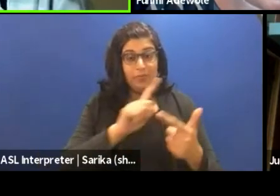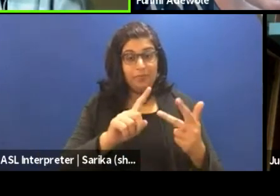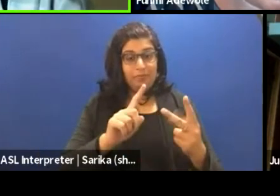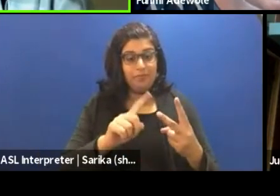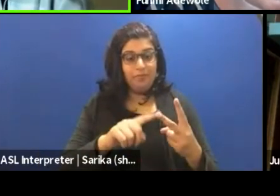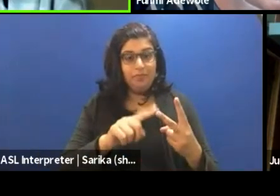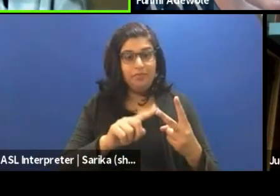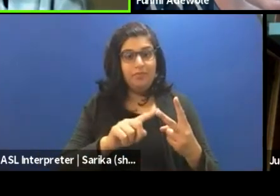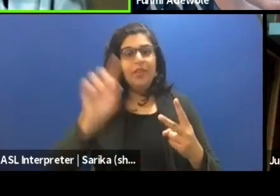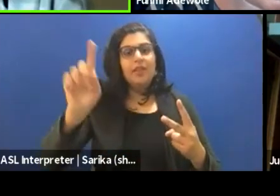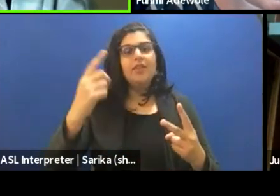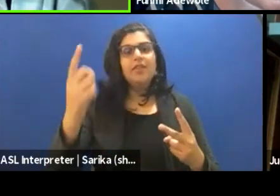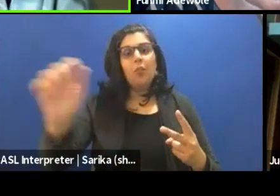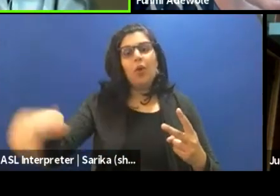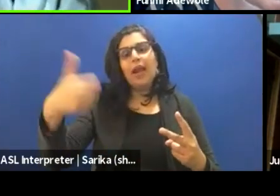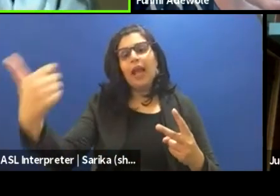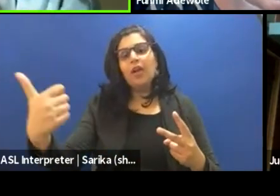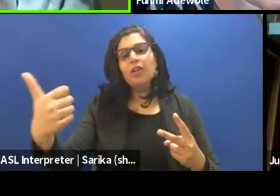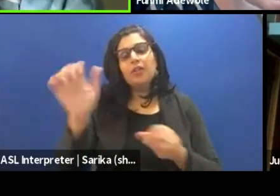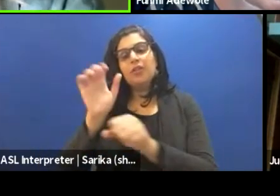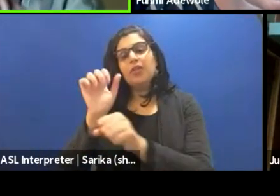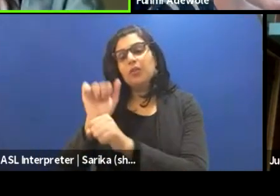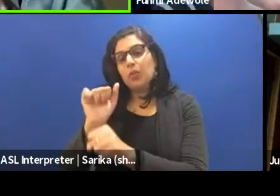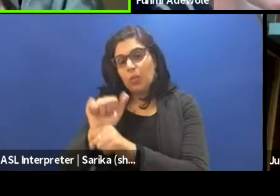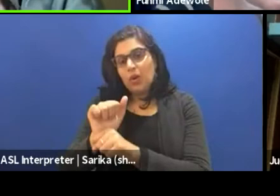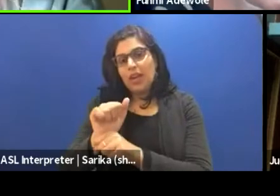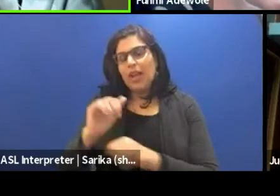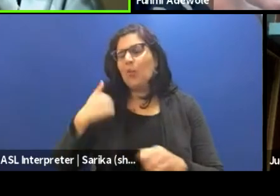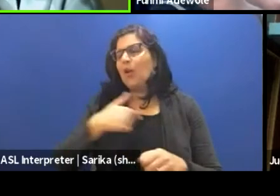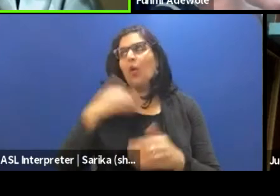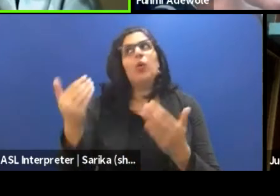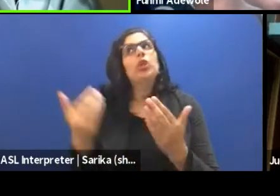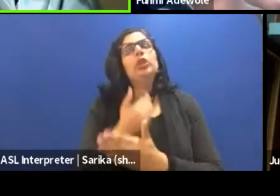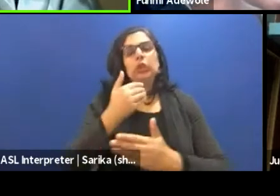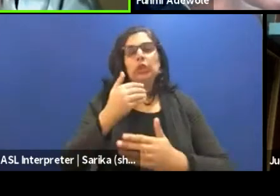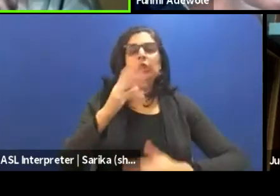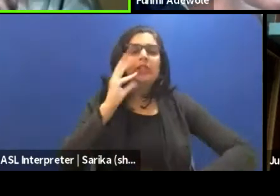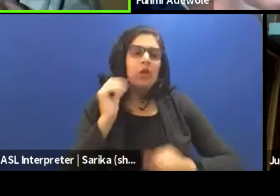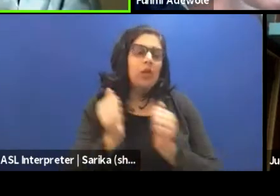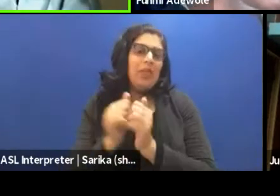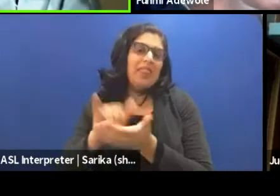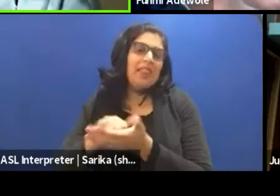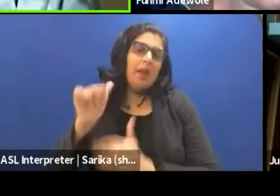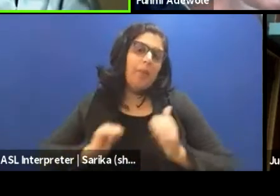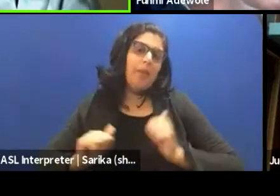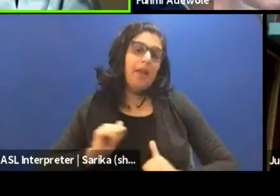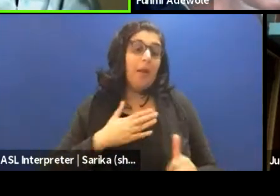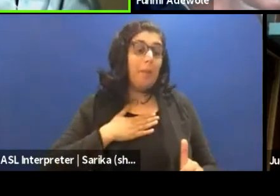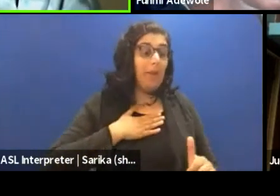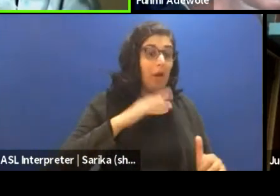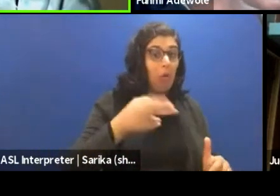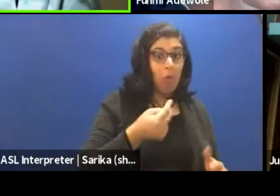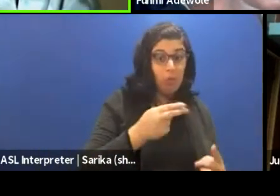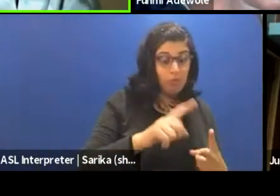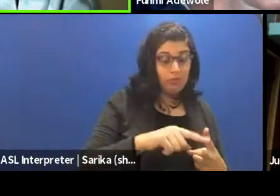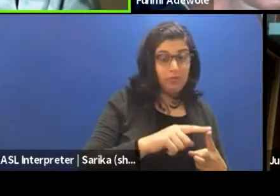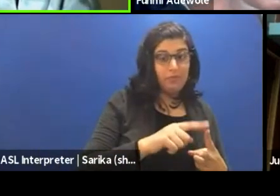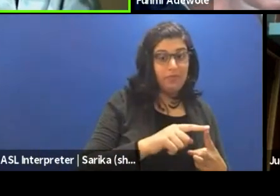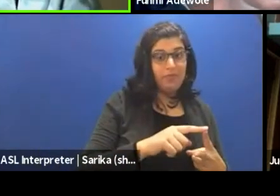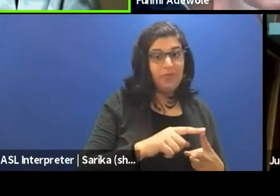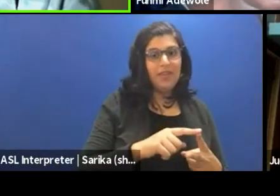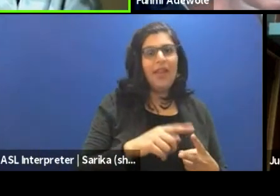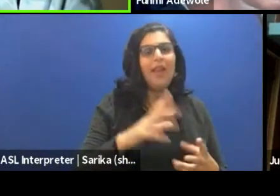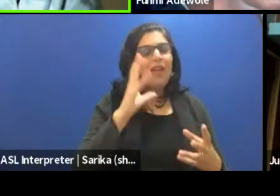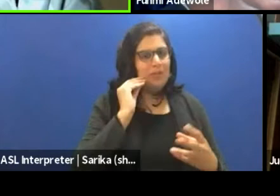else's work. And we were all new to the play in my own work. I experienced some of the challenges that for me was talking